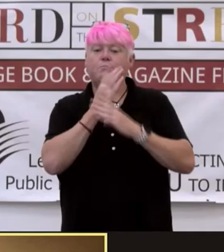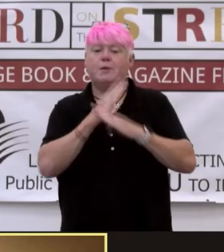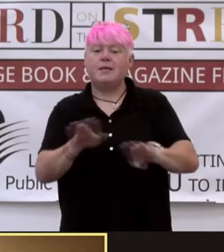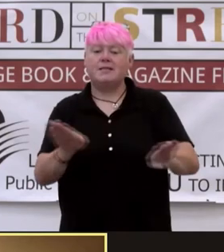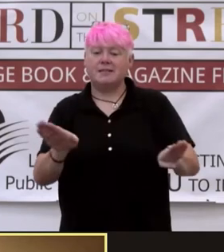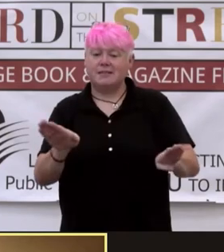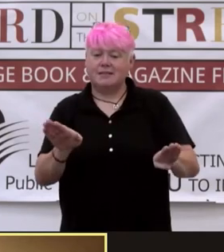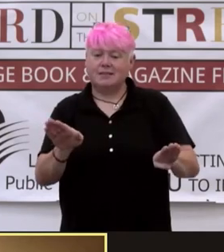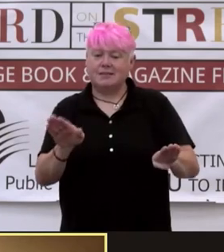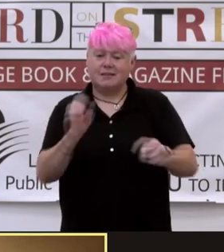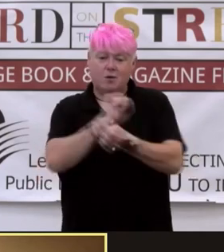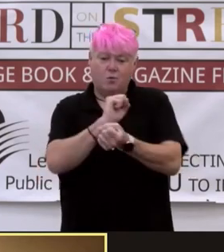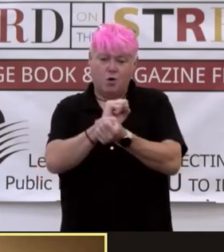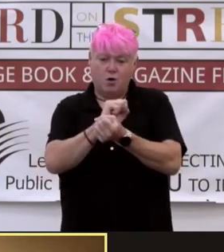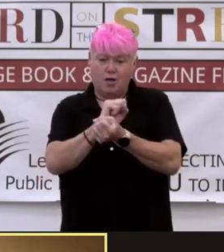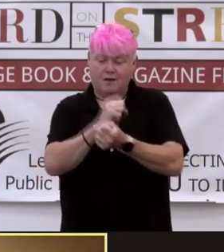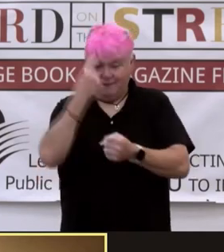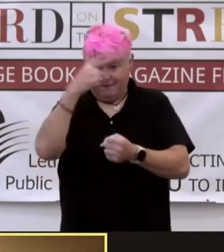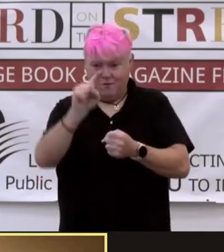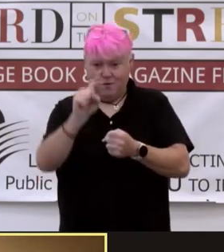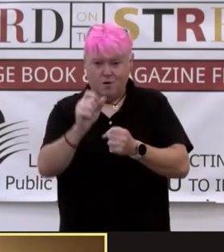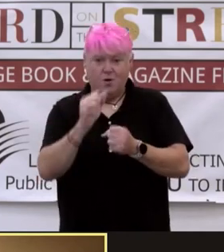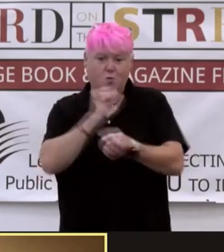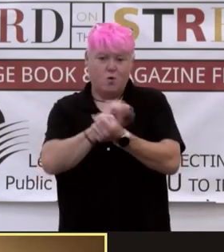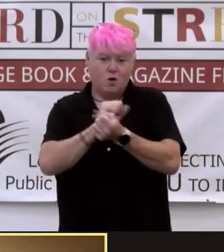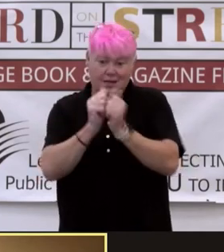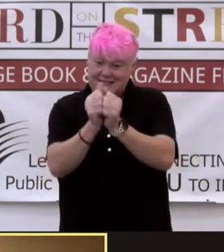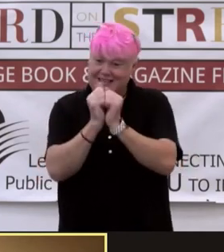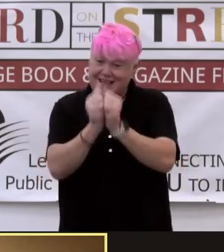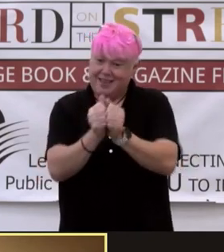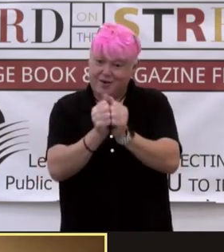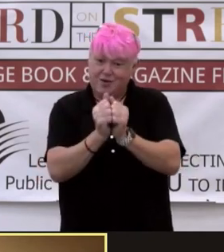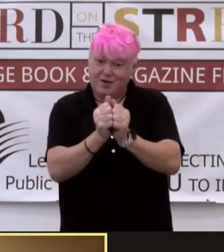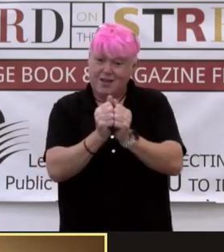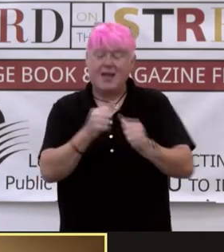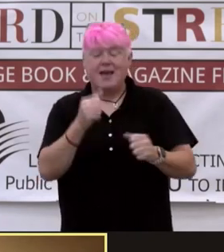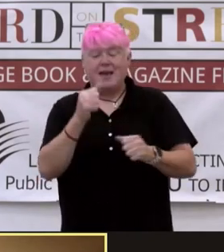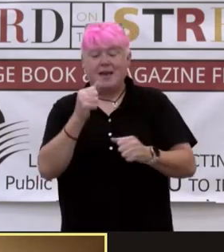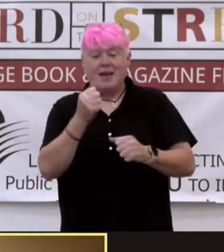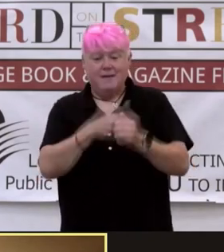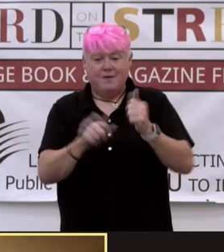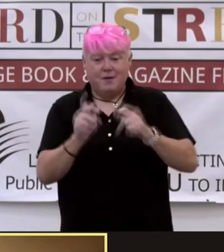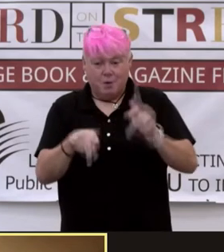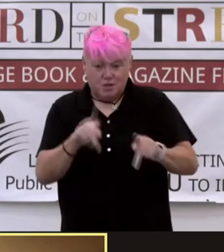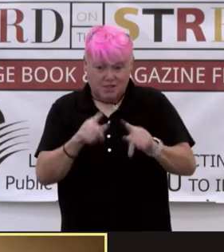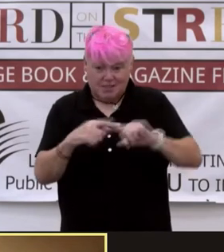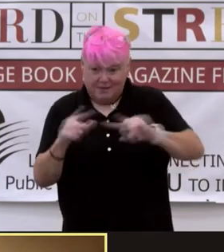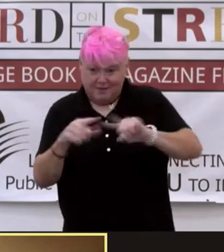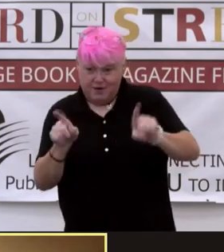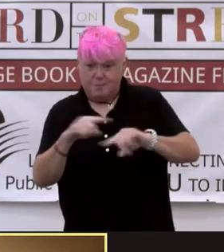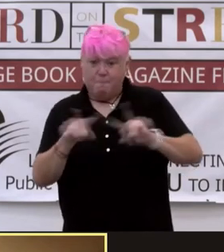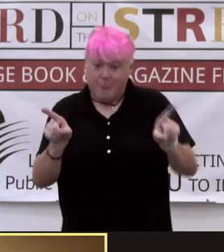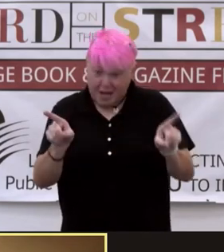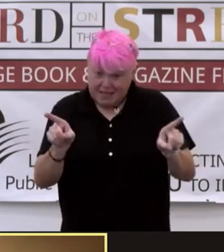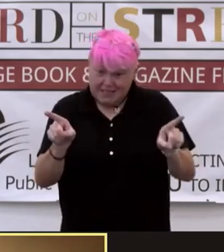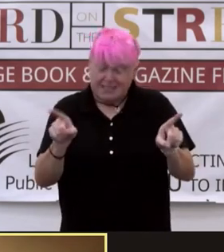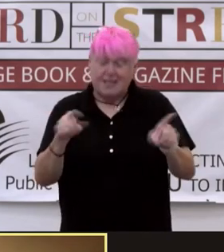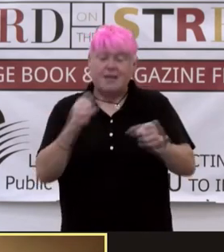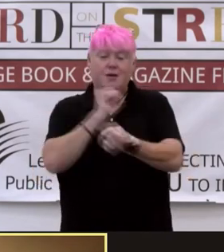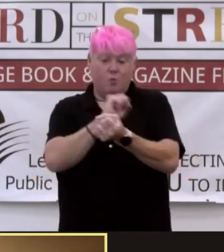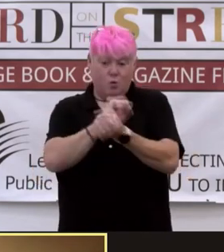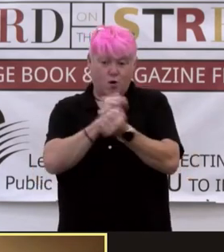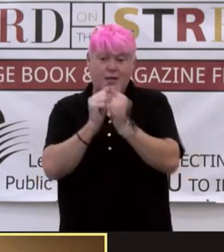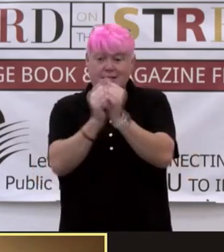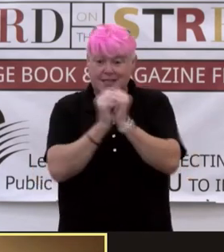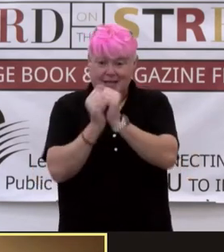even though people there are vastly different from each other, and their values may be different, but they learn how to